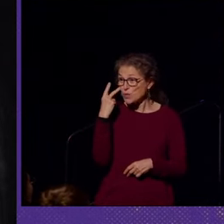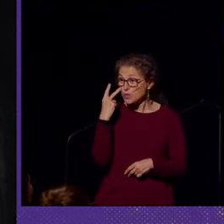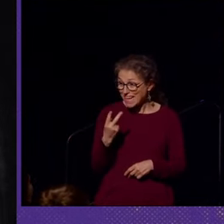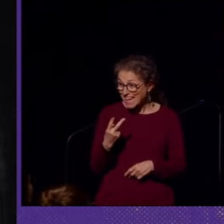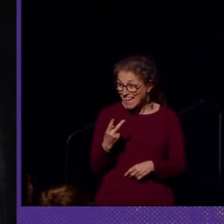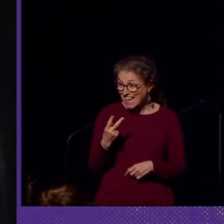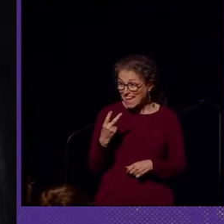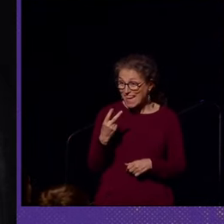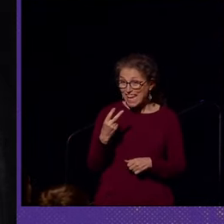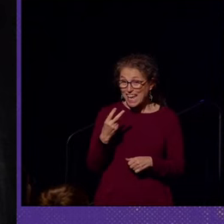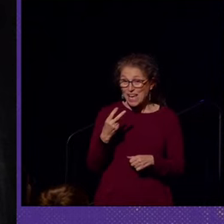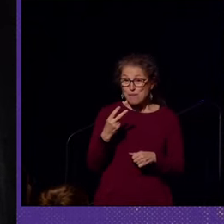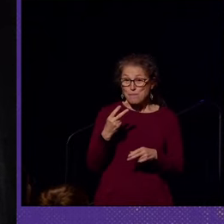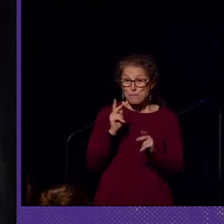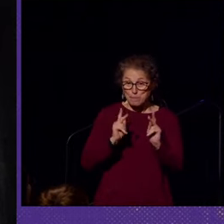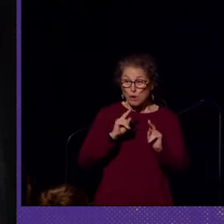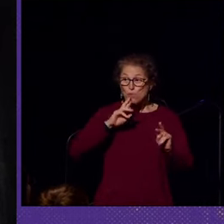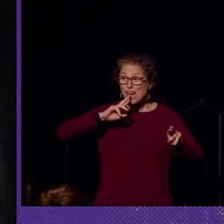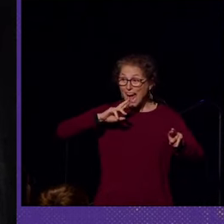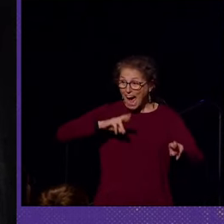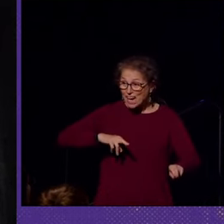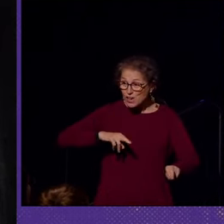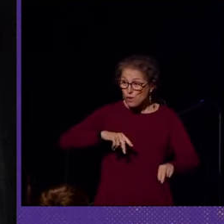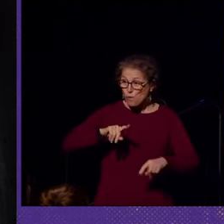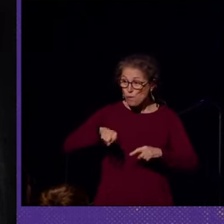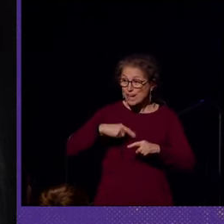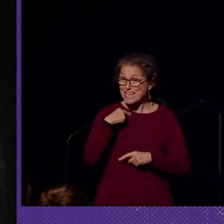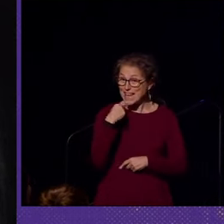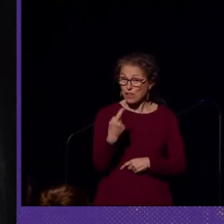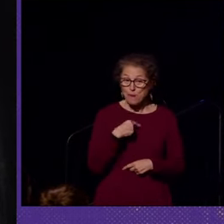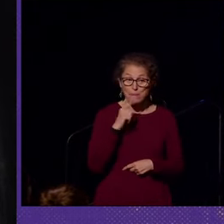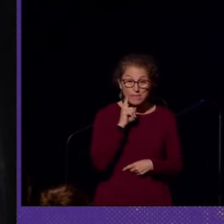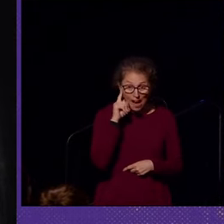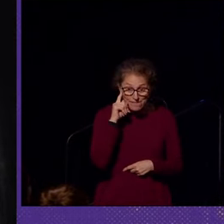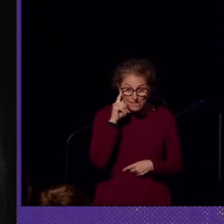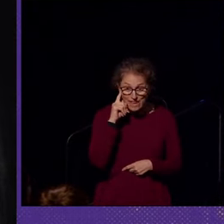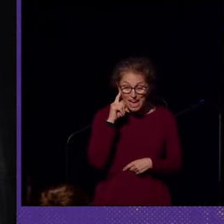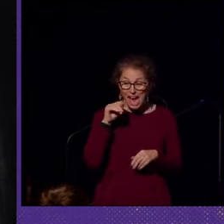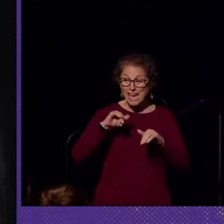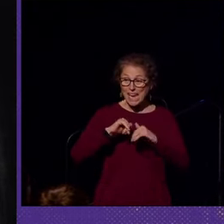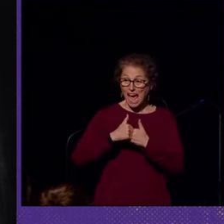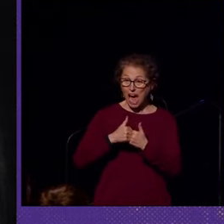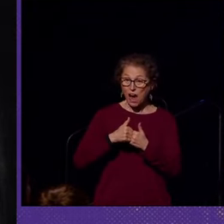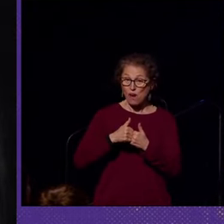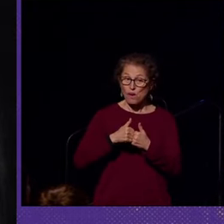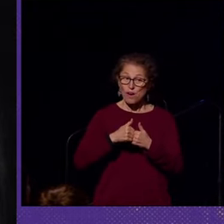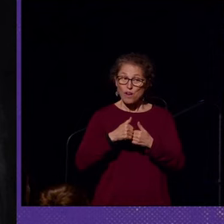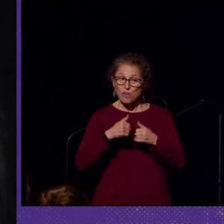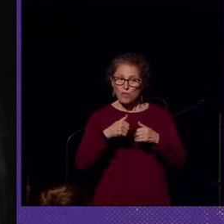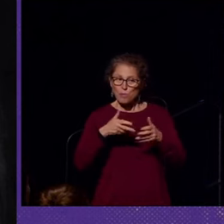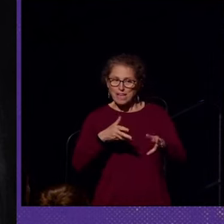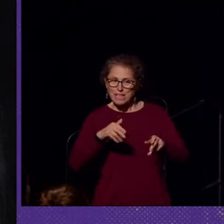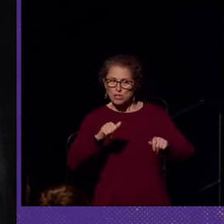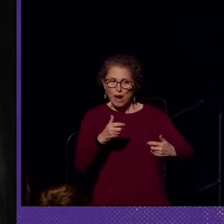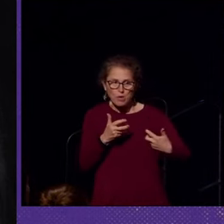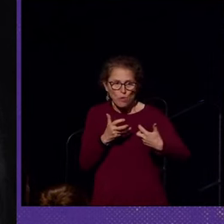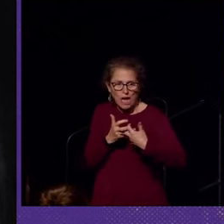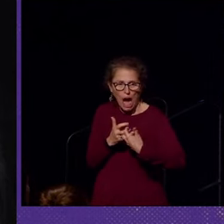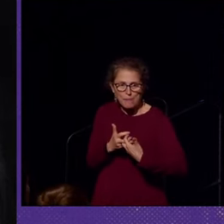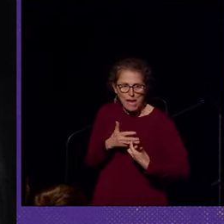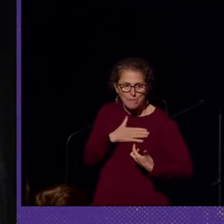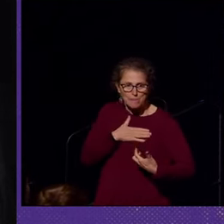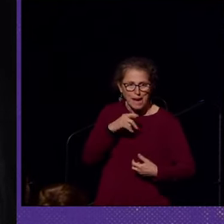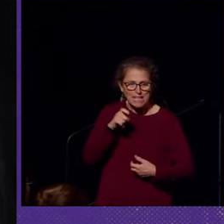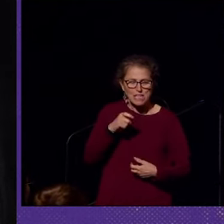airport people react when I tell them I'm deaf and the ways in which they try to accommodate my needs.